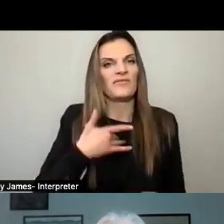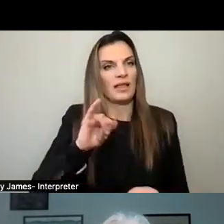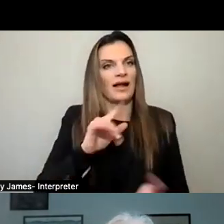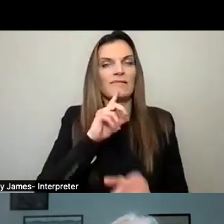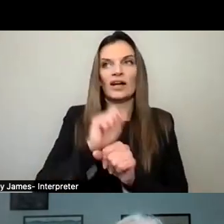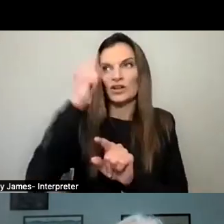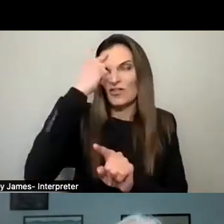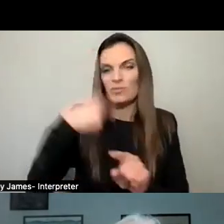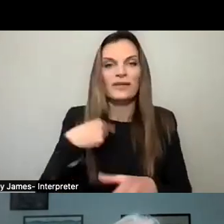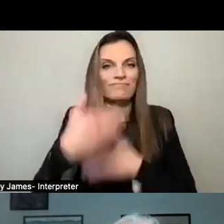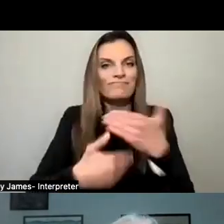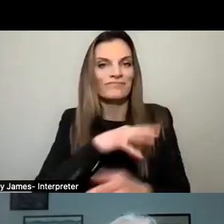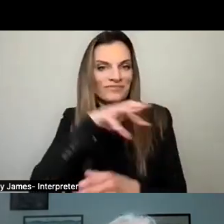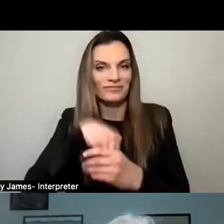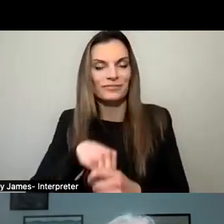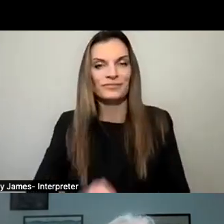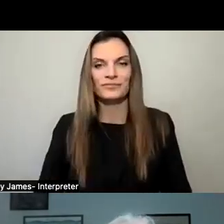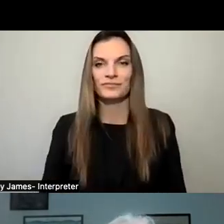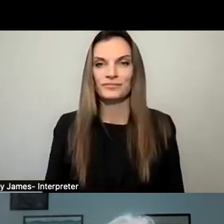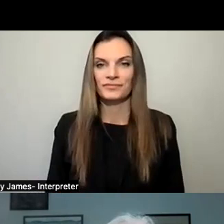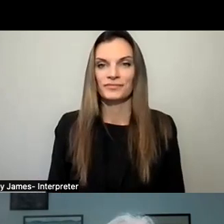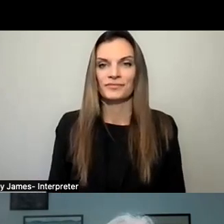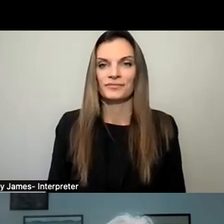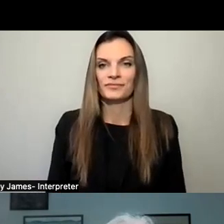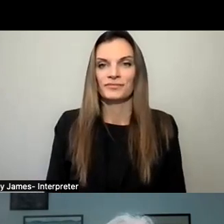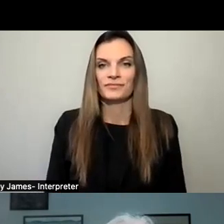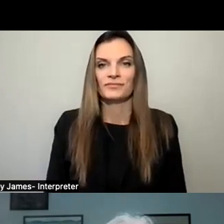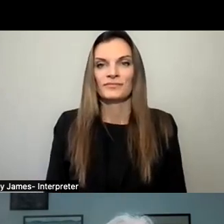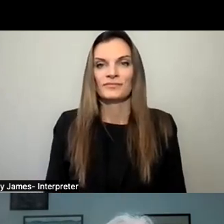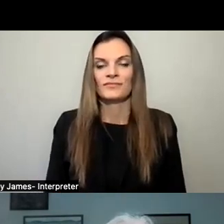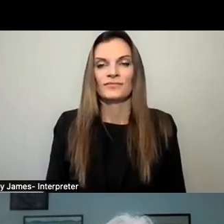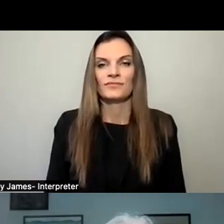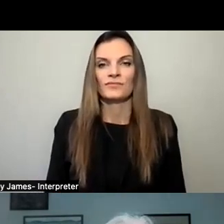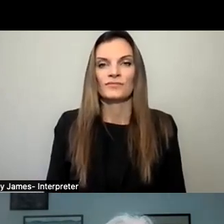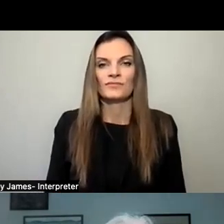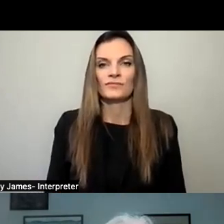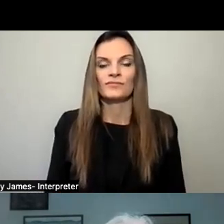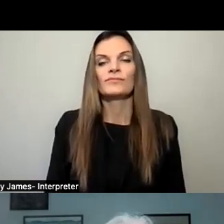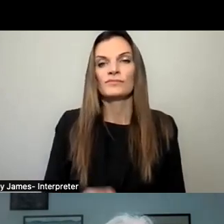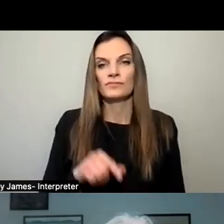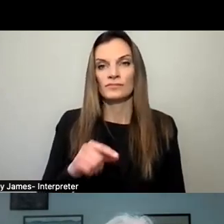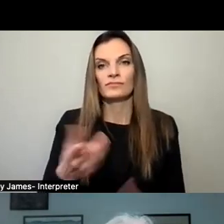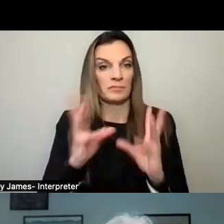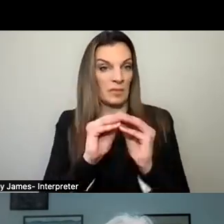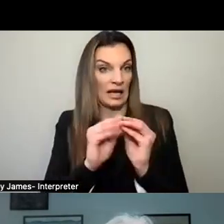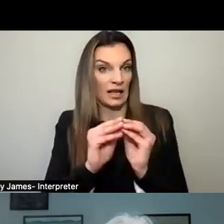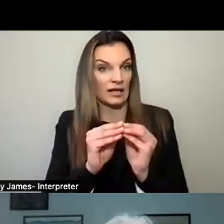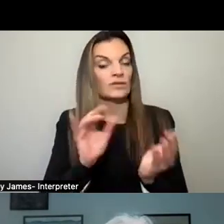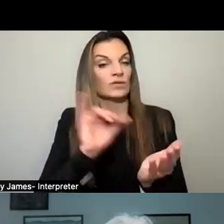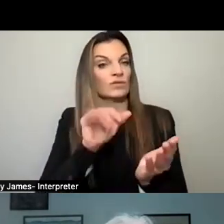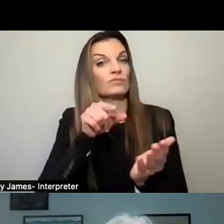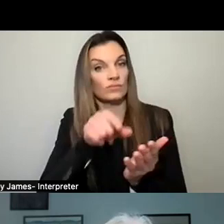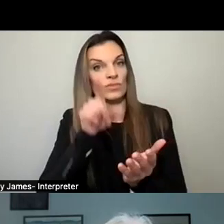government process like we want them to be. It goes beyond just taping the meetings out. Let's make the agendas available